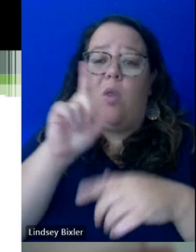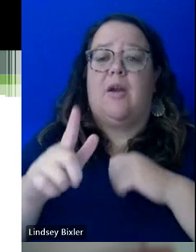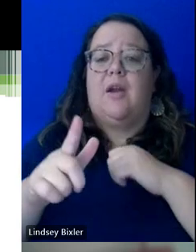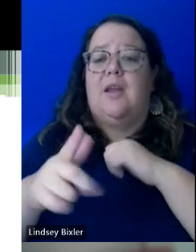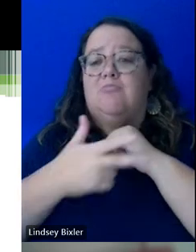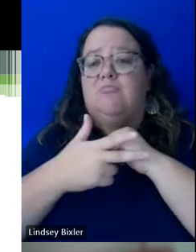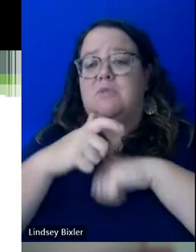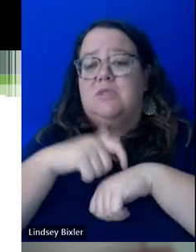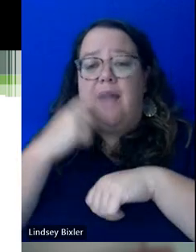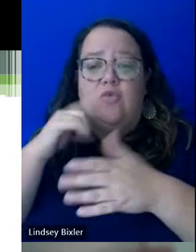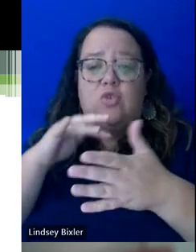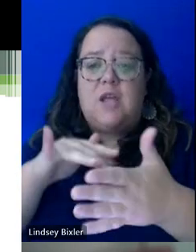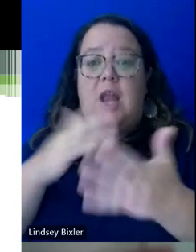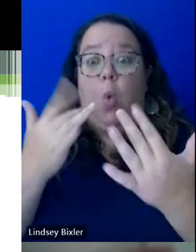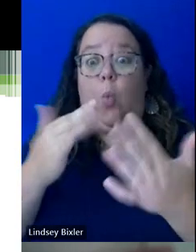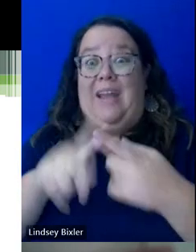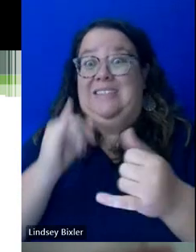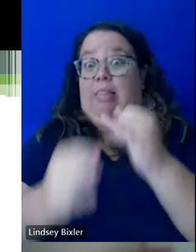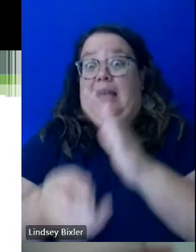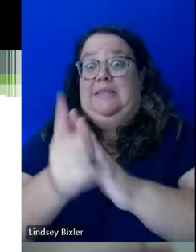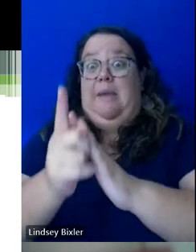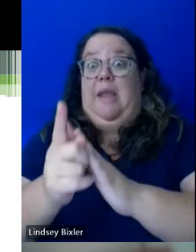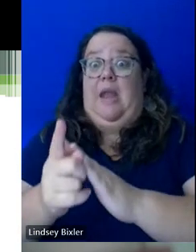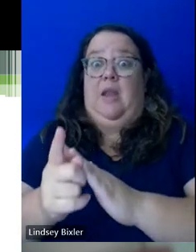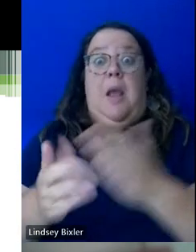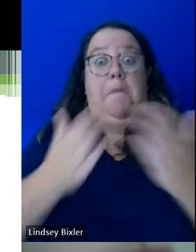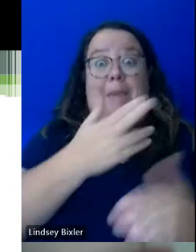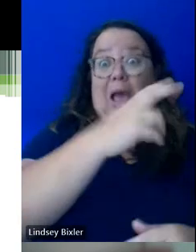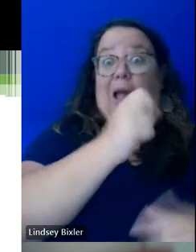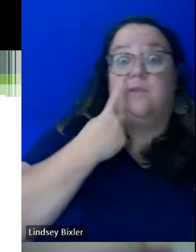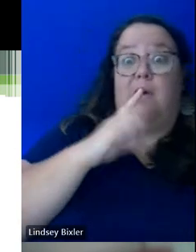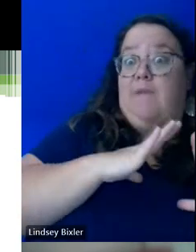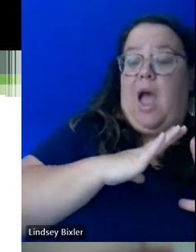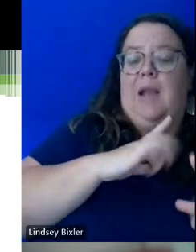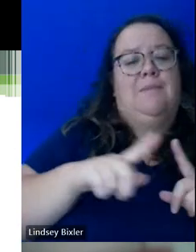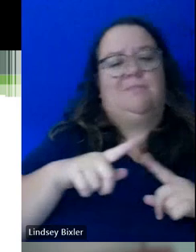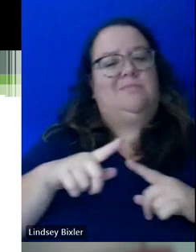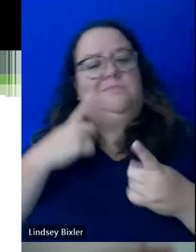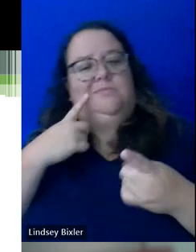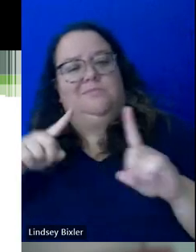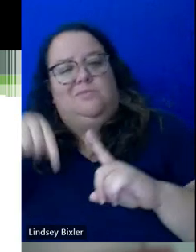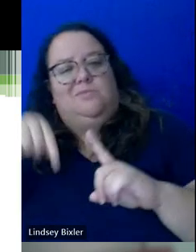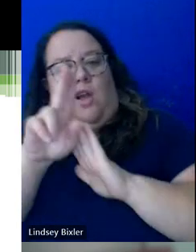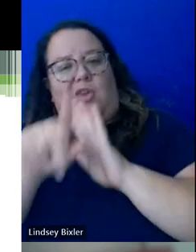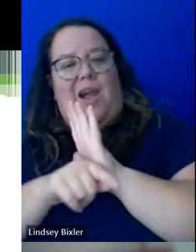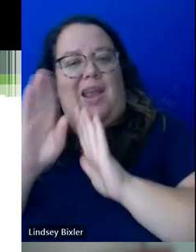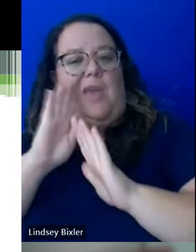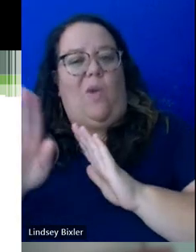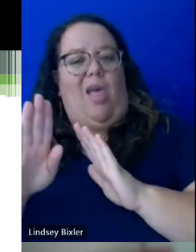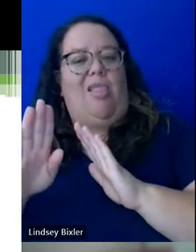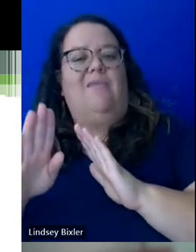minute. Even if you are able to kind of pull that off in a high school setting, it's not really going to work in undergrad. It's going to catch up with you.